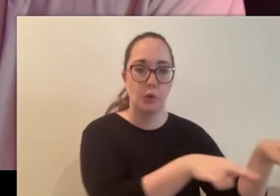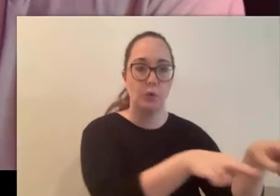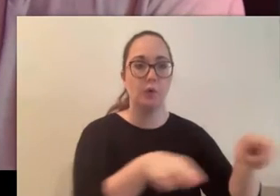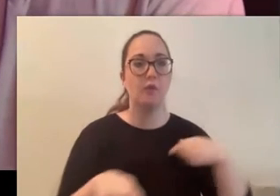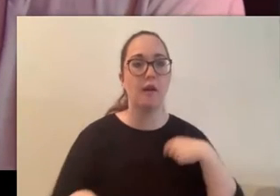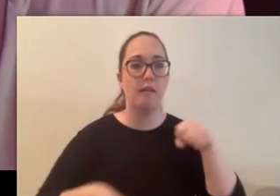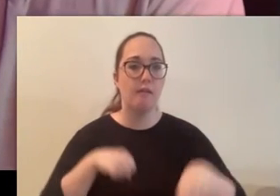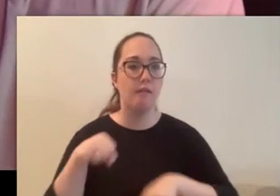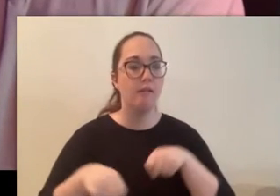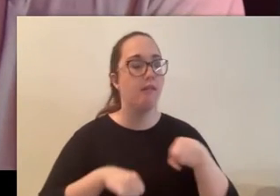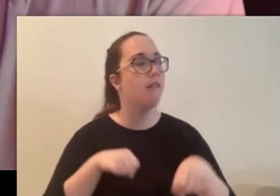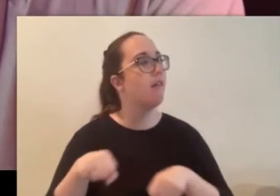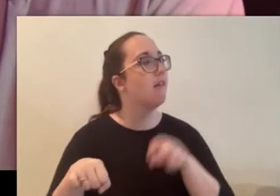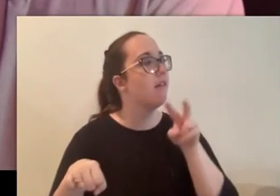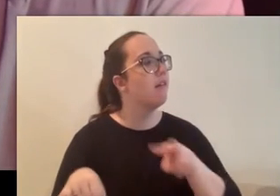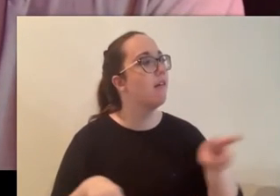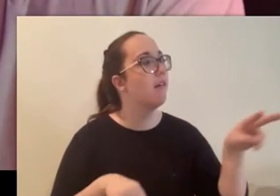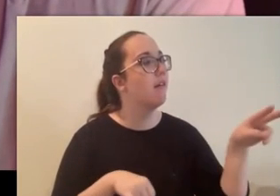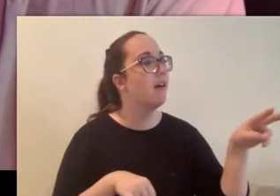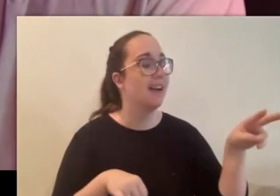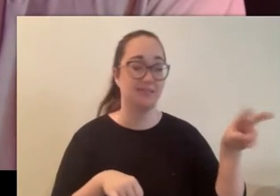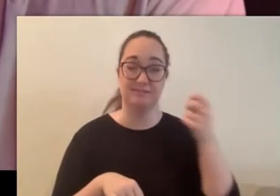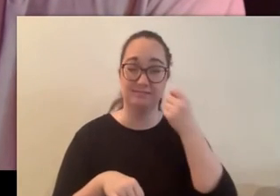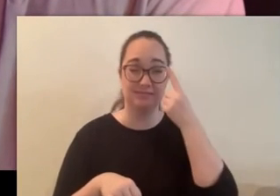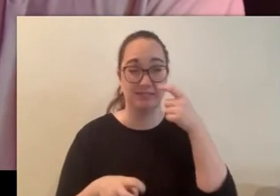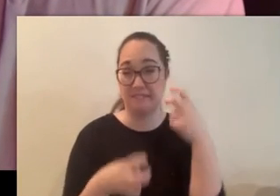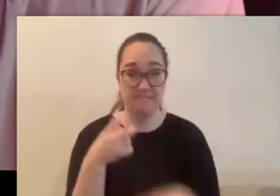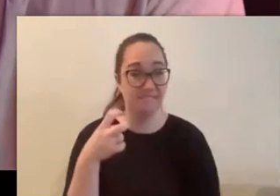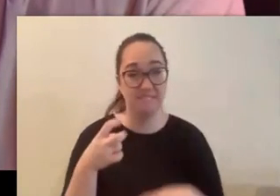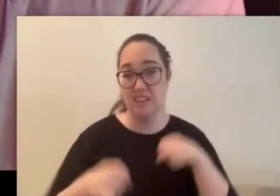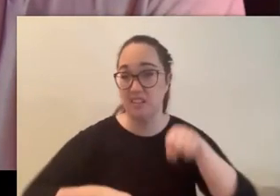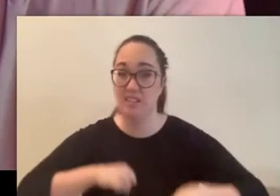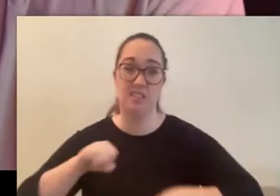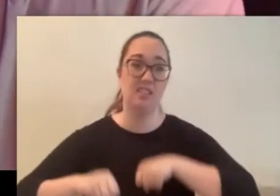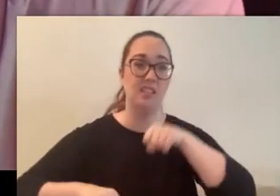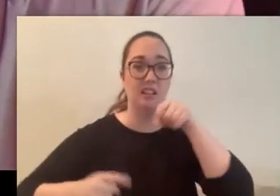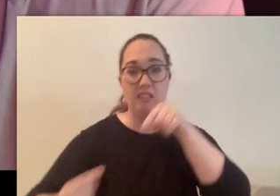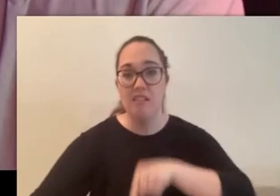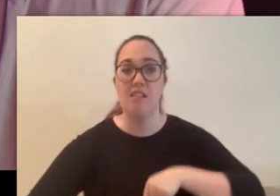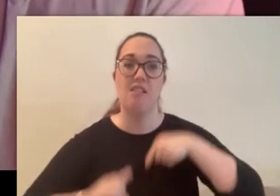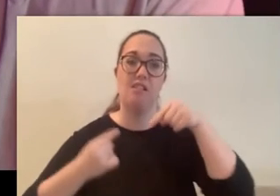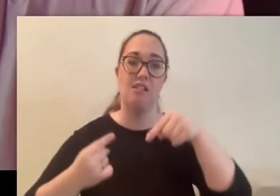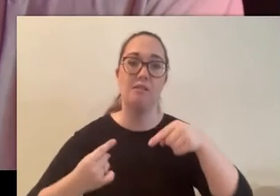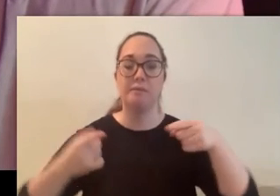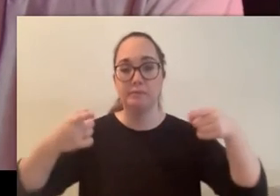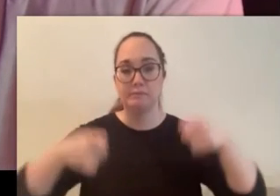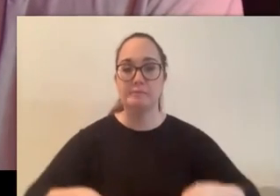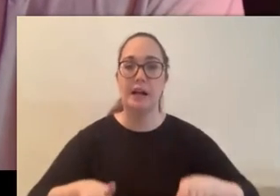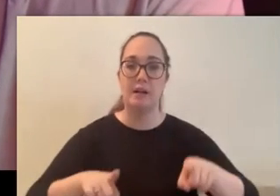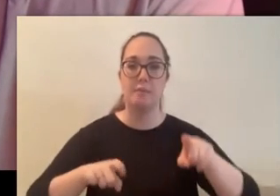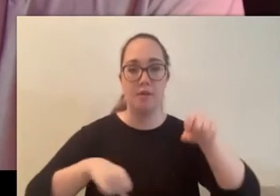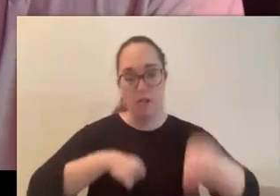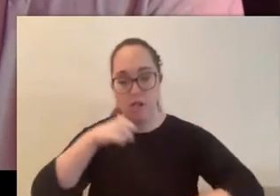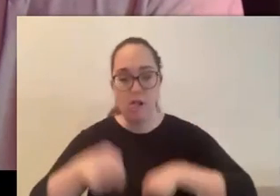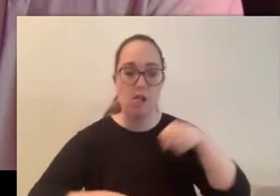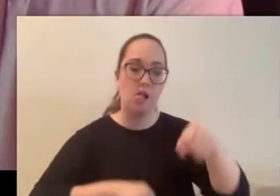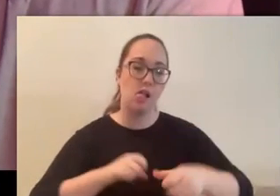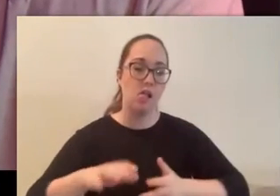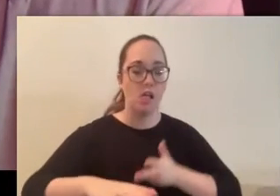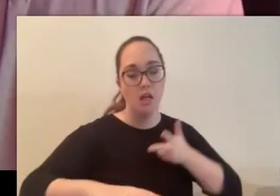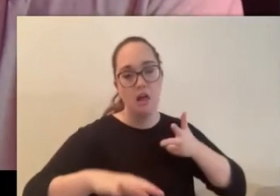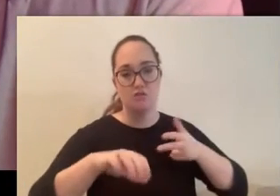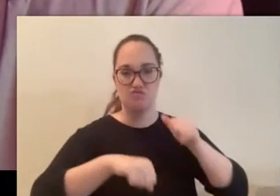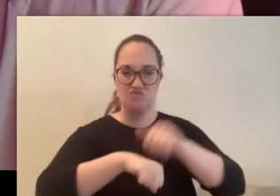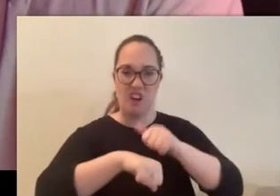part of the trail became just as hard i hit a ragged rock that punctured my front tire and almost sent me